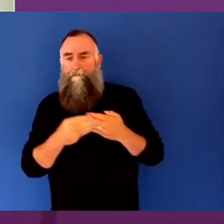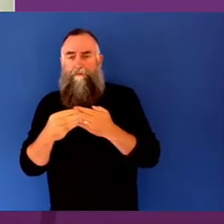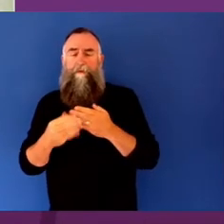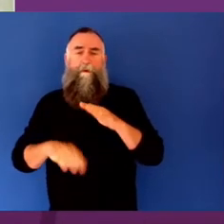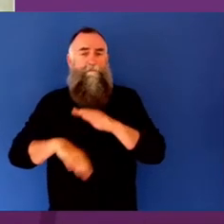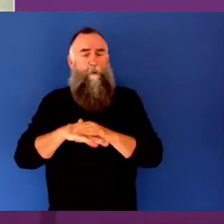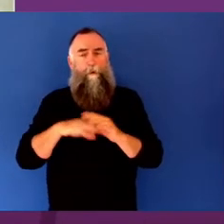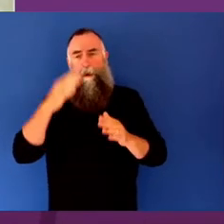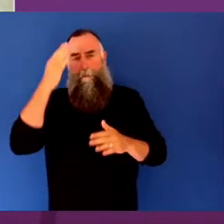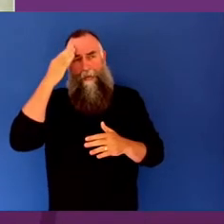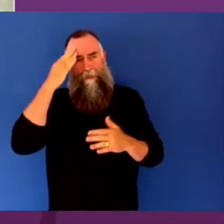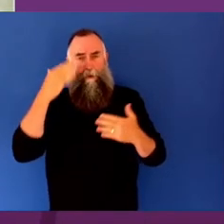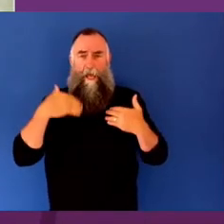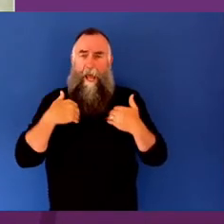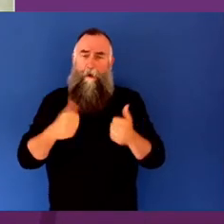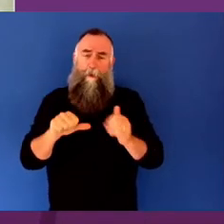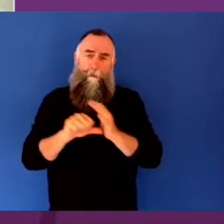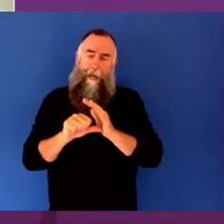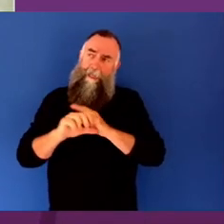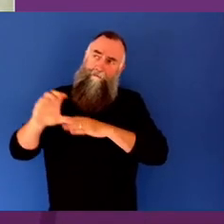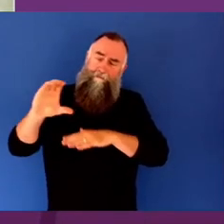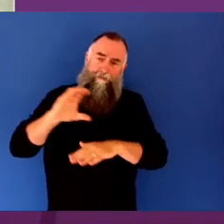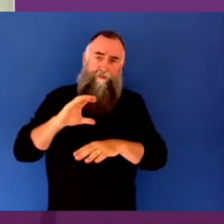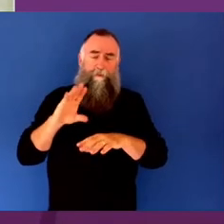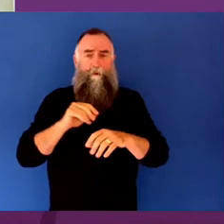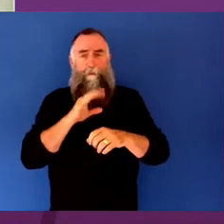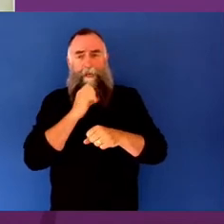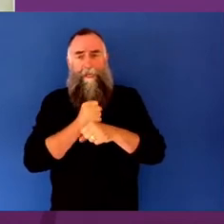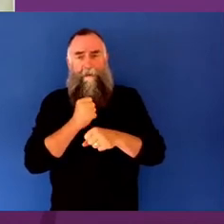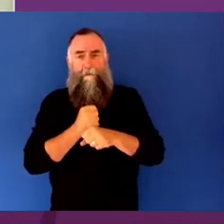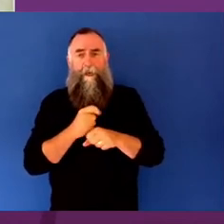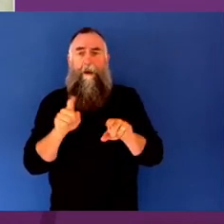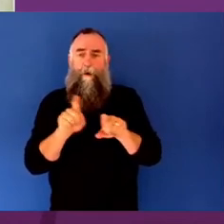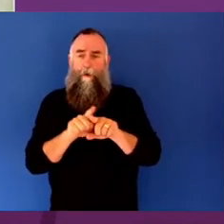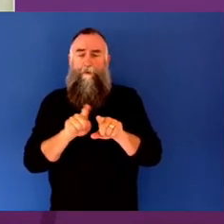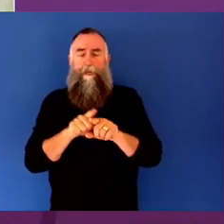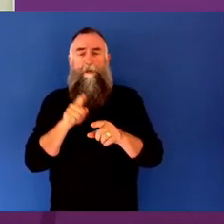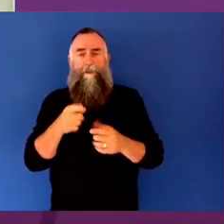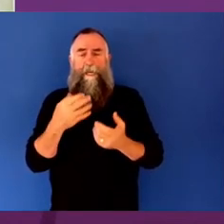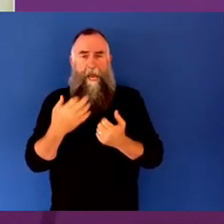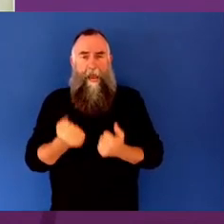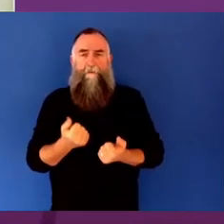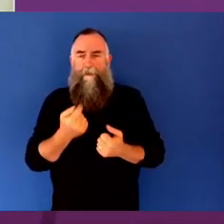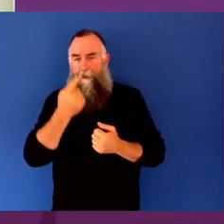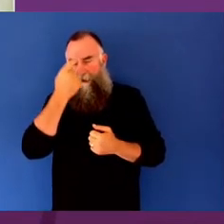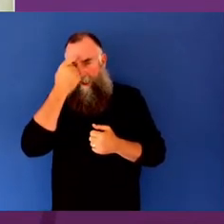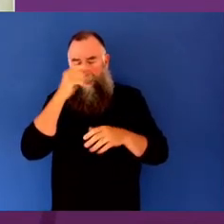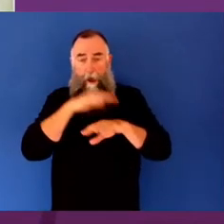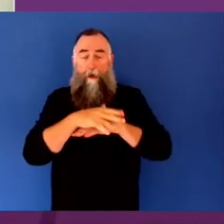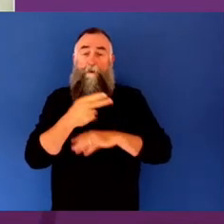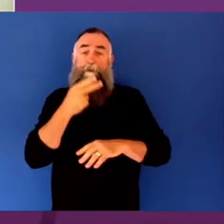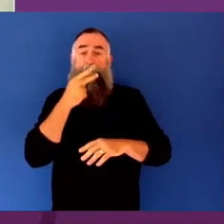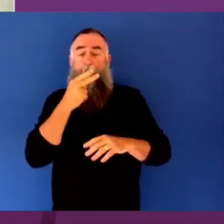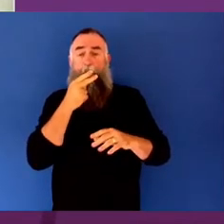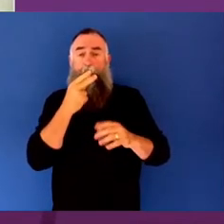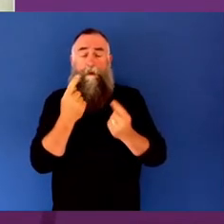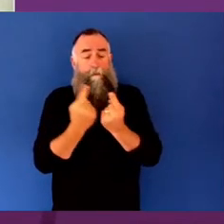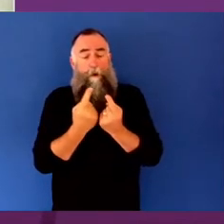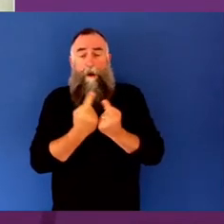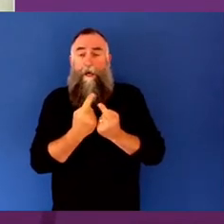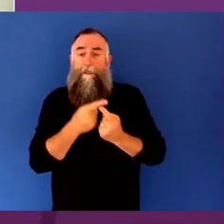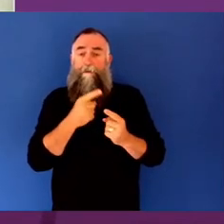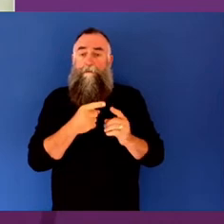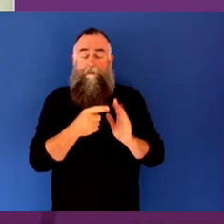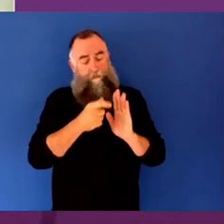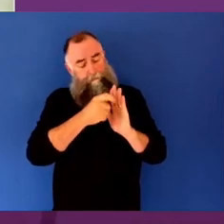budget packages and the strategy and development of legislation to introduce plain packaging of tobacco products in Australia, a world first.